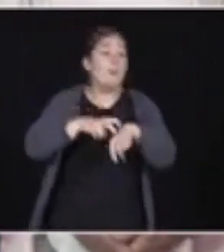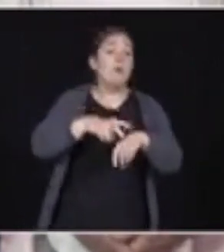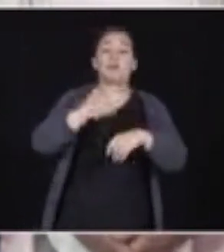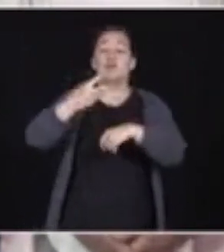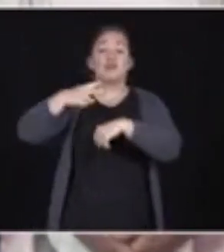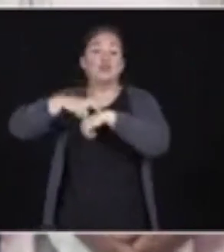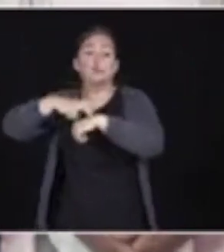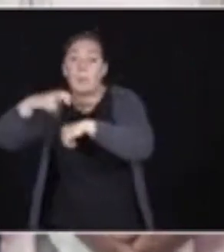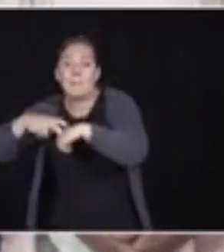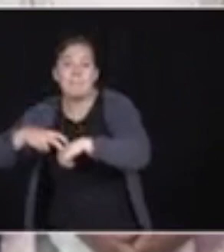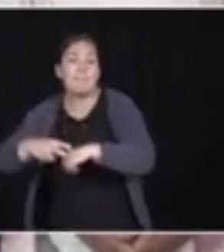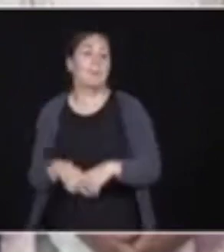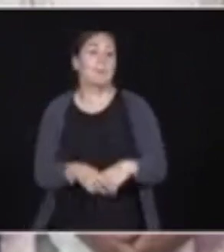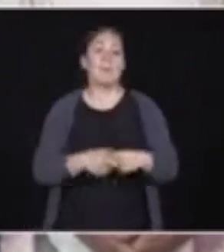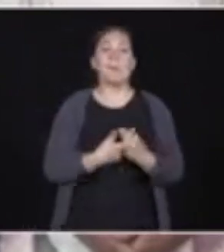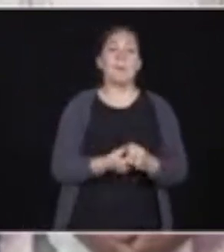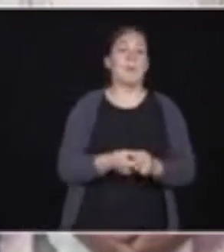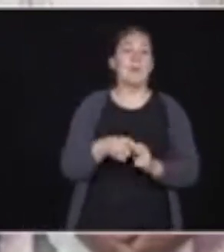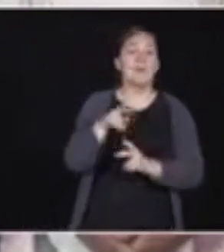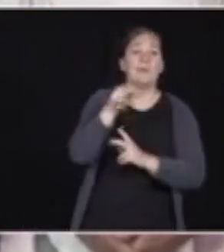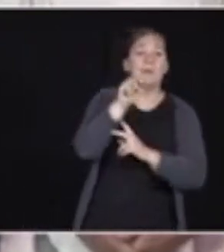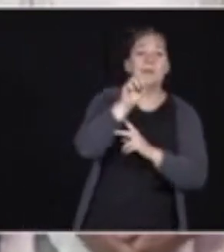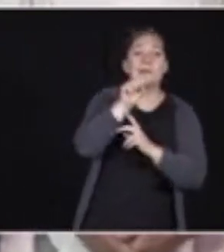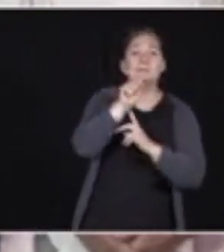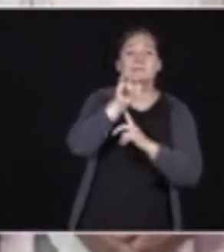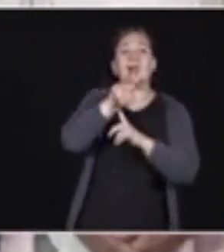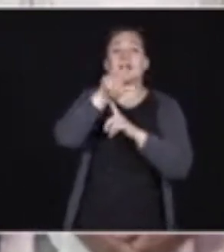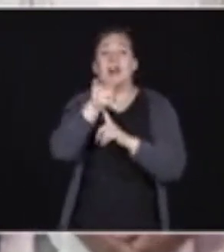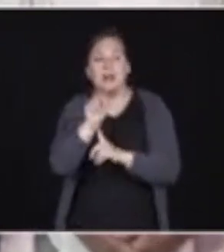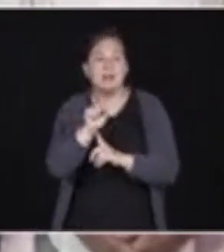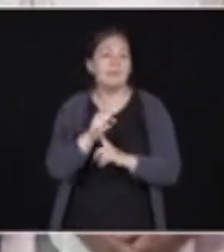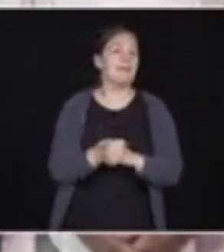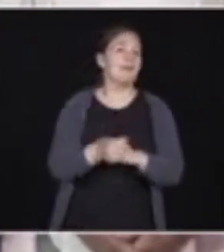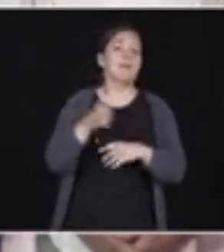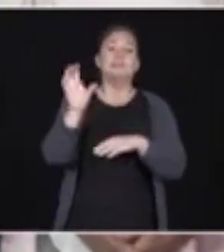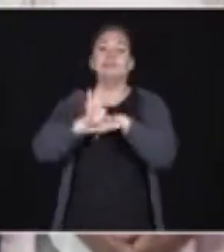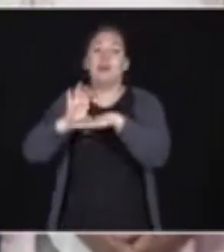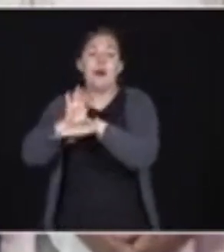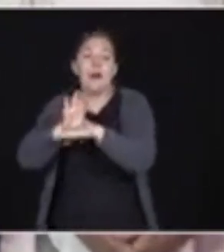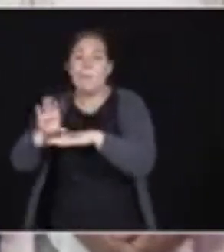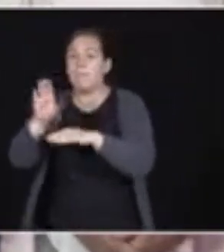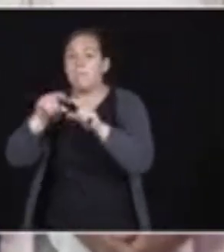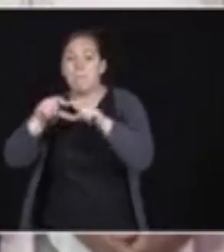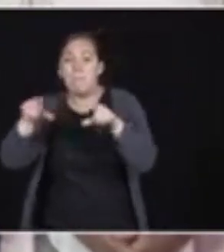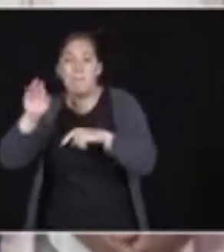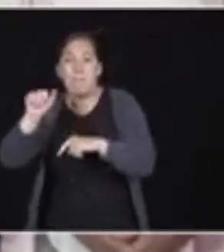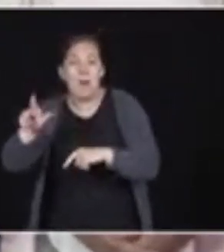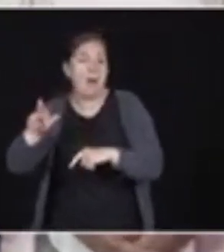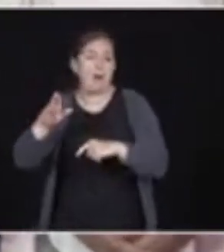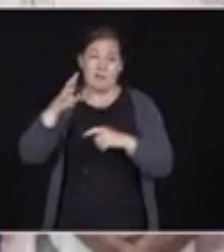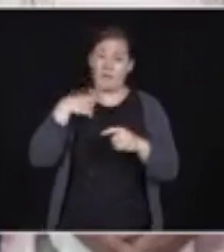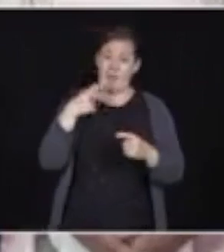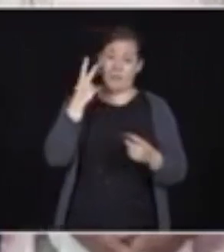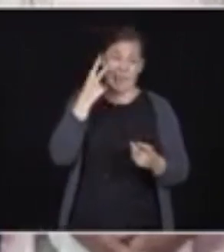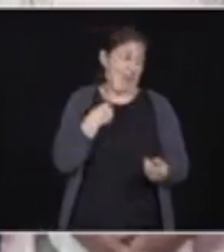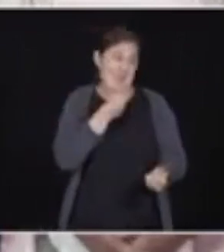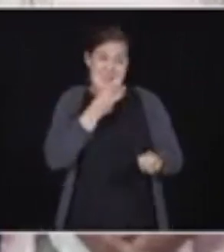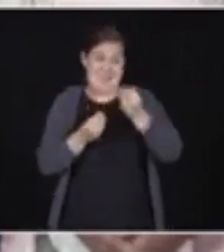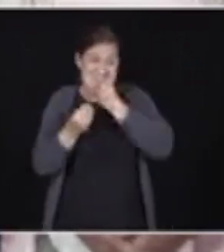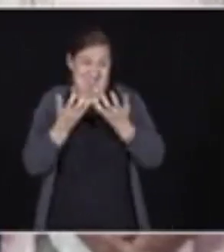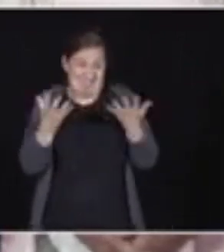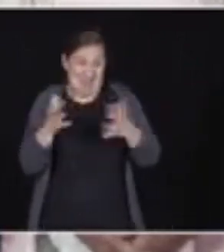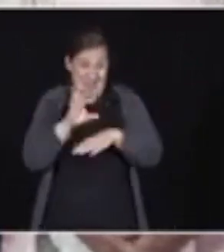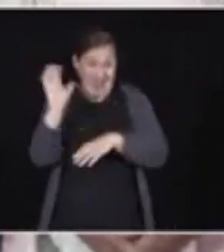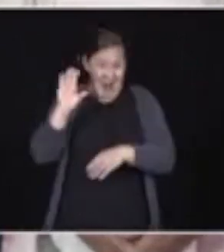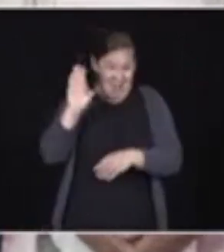folks from Nestle putting that for coffee crisp and Kit Kat, as you can tell, I support them one, two minutes. times. But this is what I want from